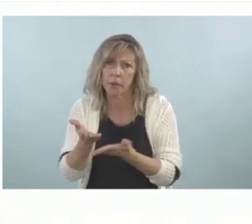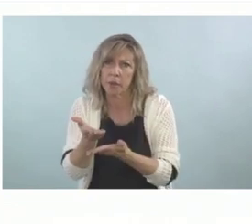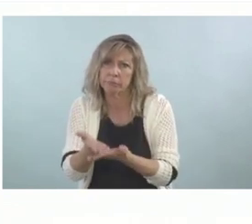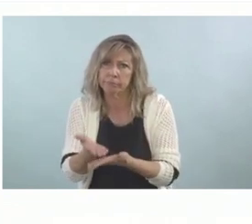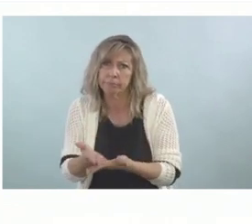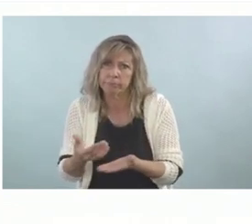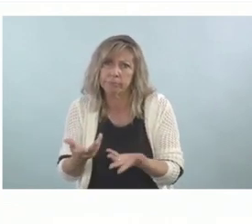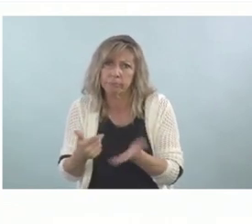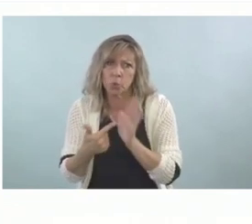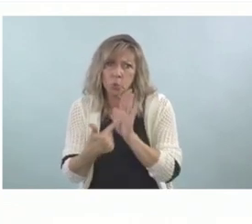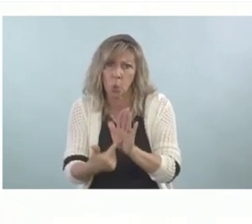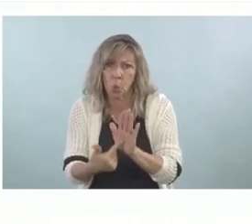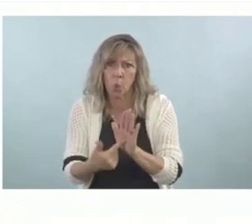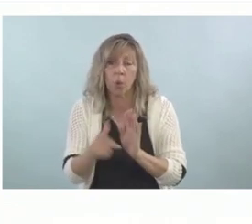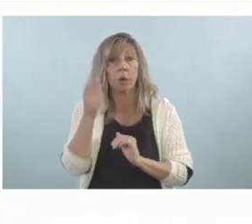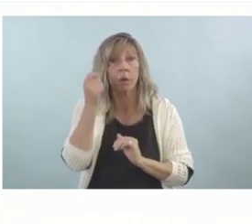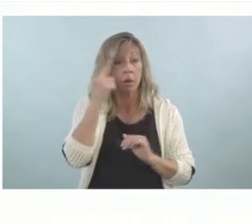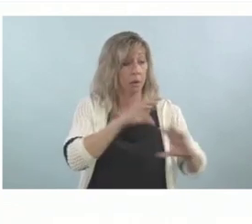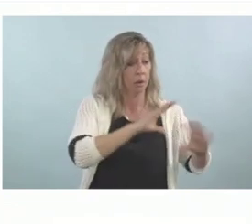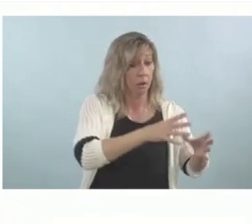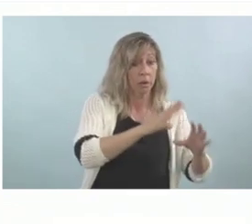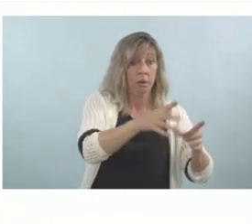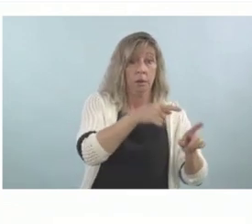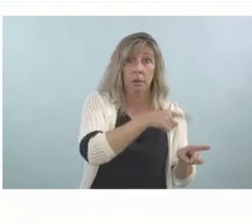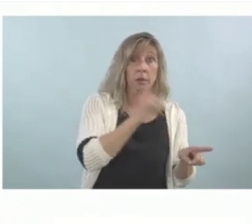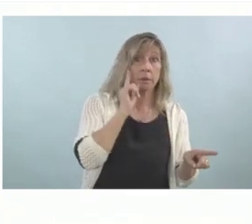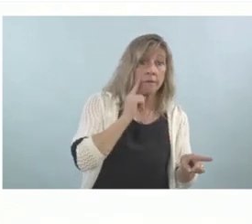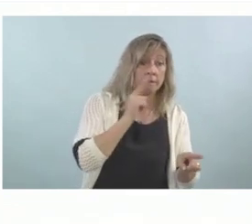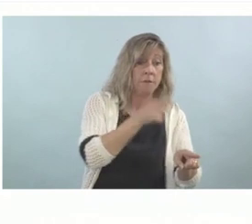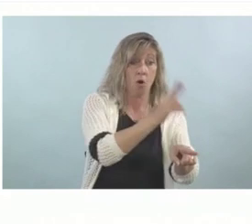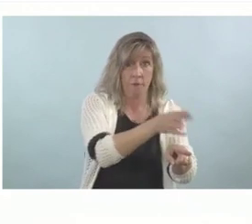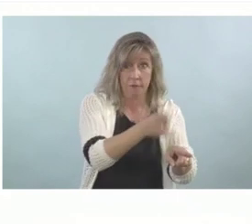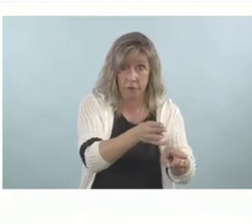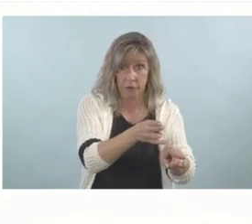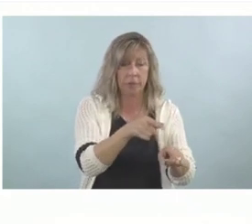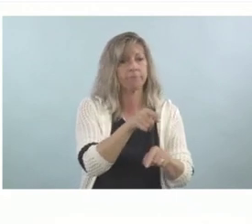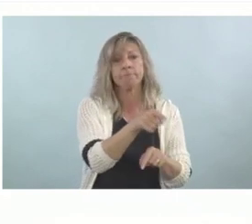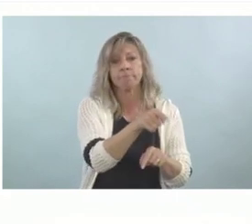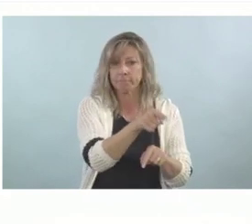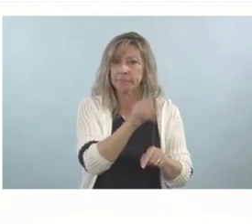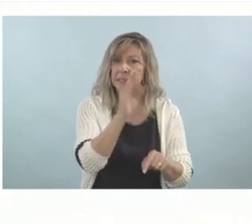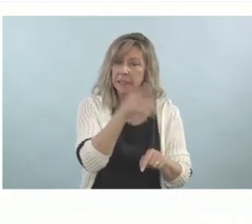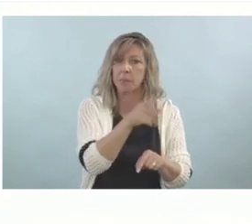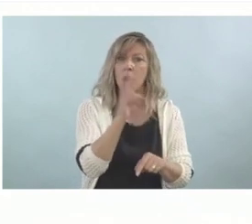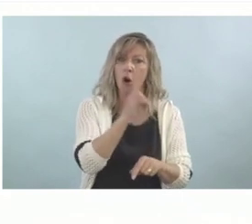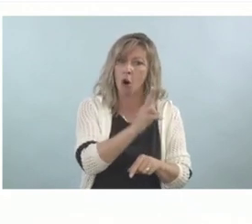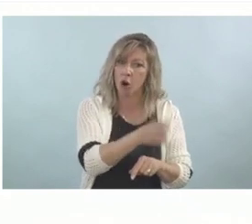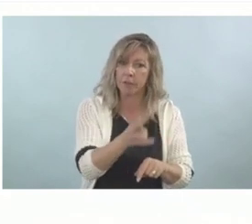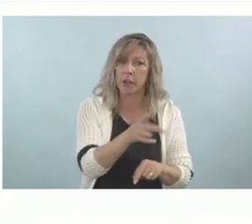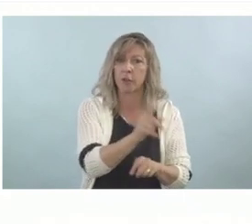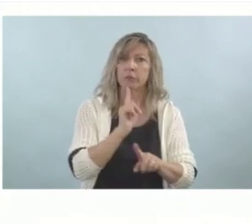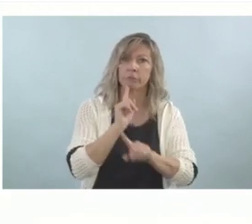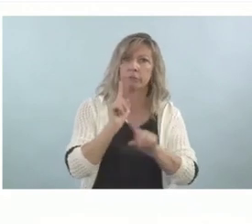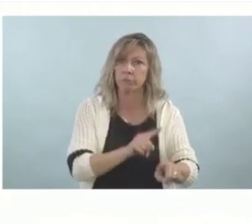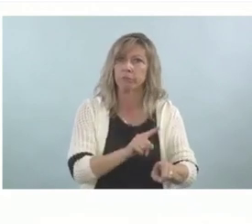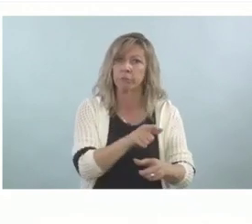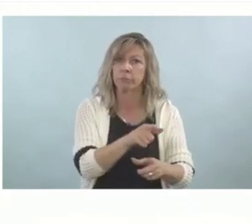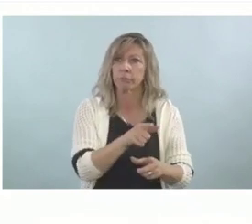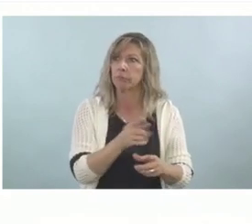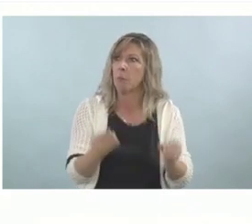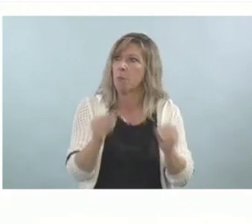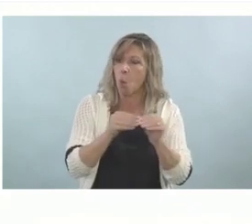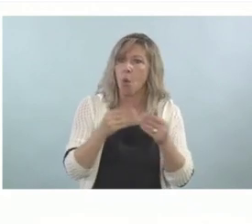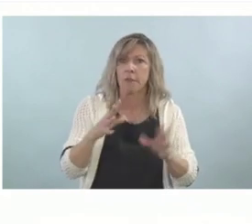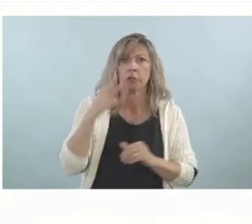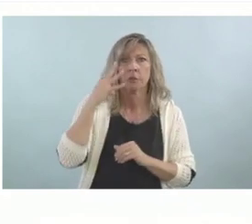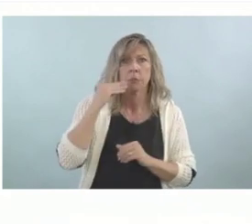within this group of people who are deaf and hard of hearing, the hard of hearing kids are more reported more sexual abuse when they were children than the deaf ones